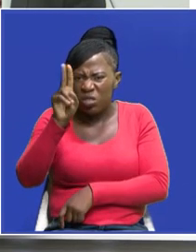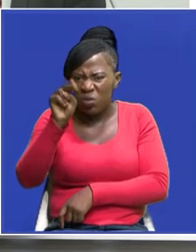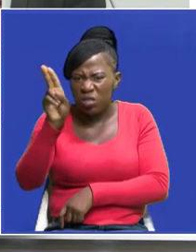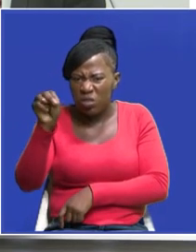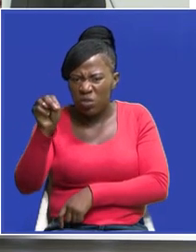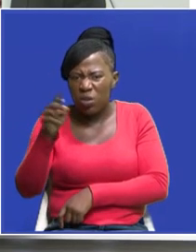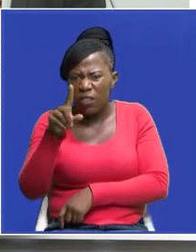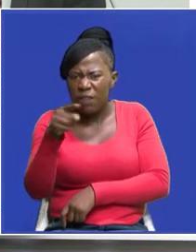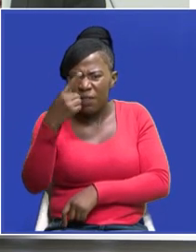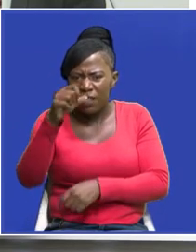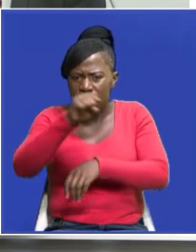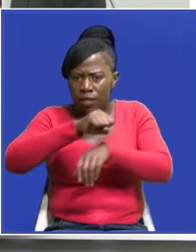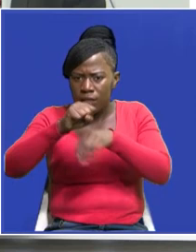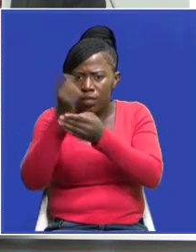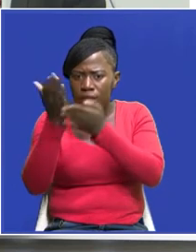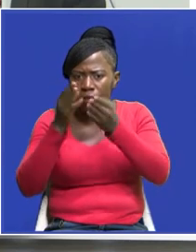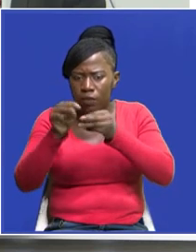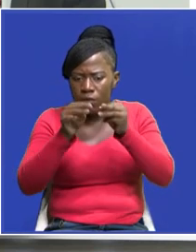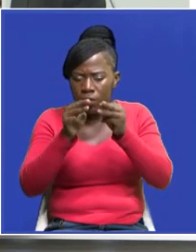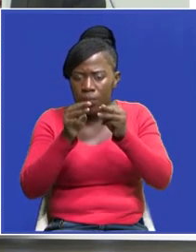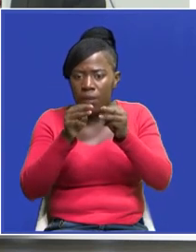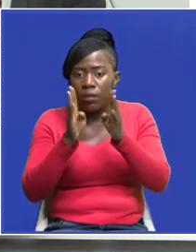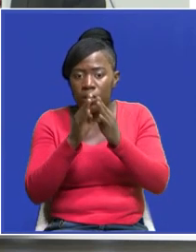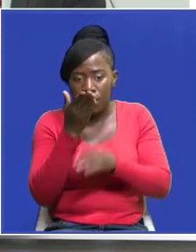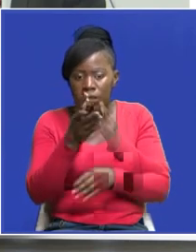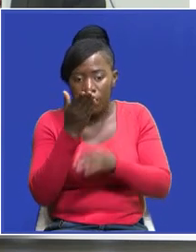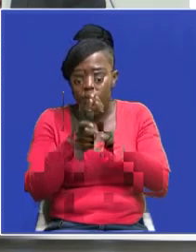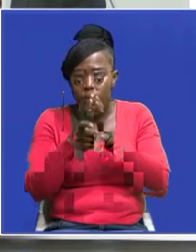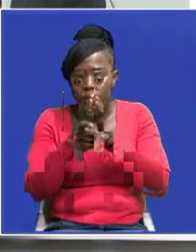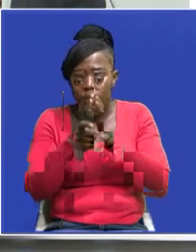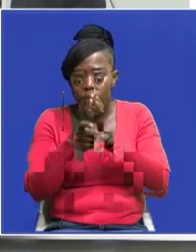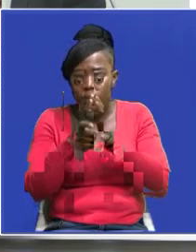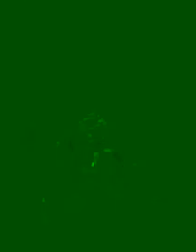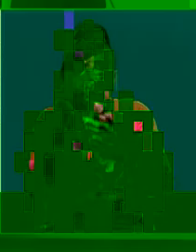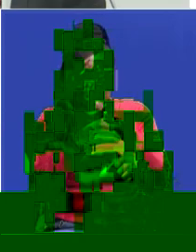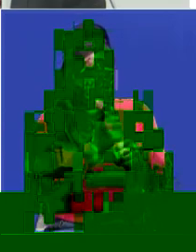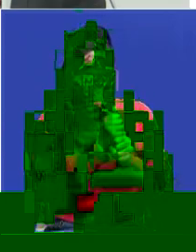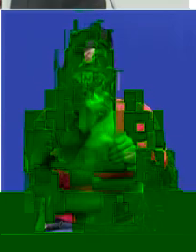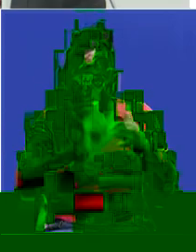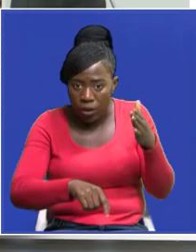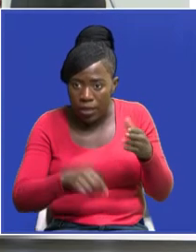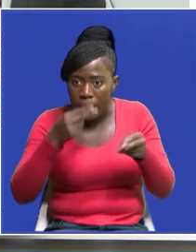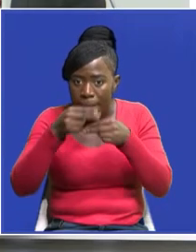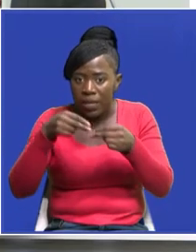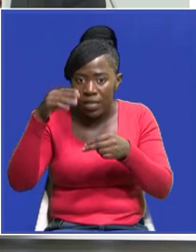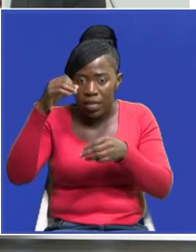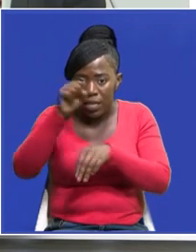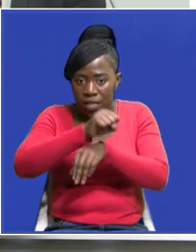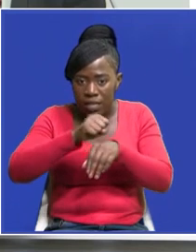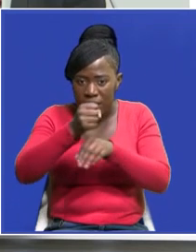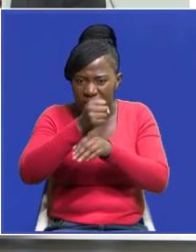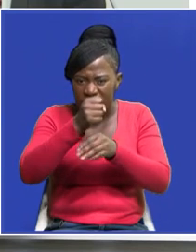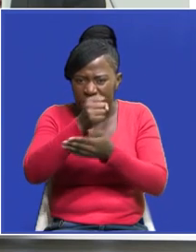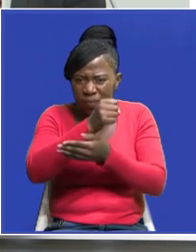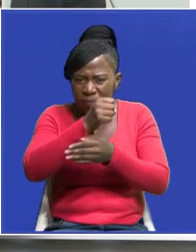first senior public service management meeting mr kangua says the decision has been made in order to allow the senior officials to review